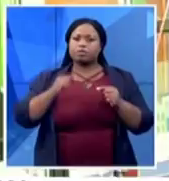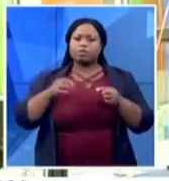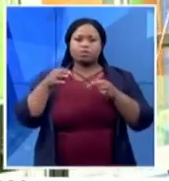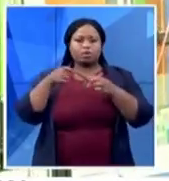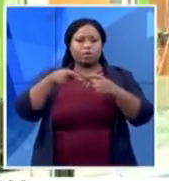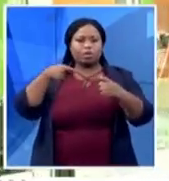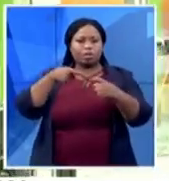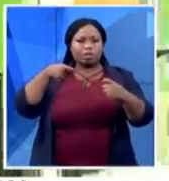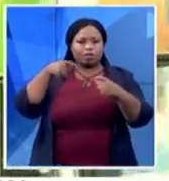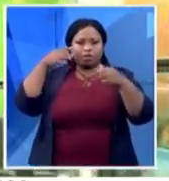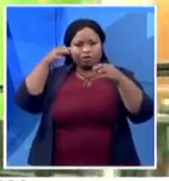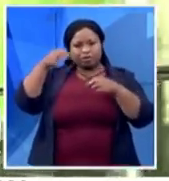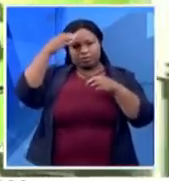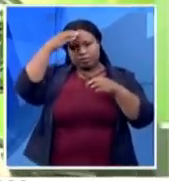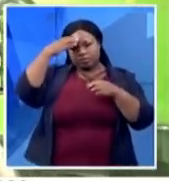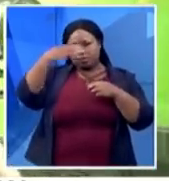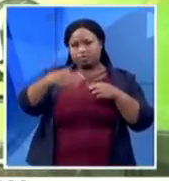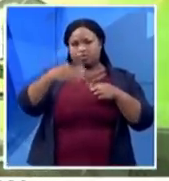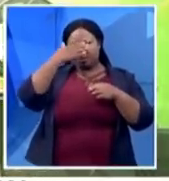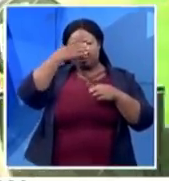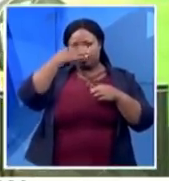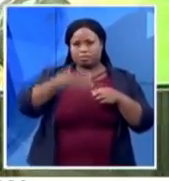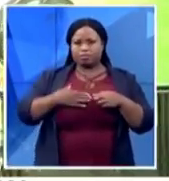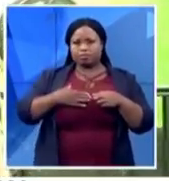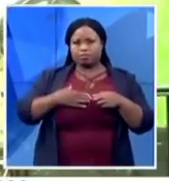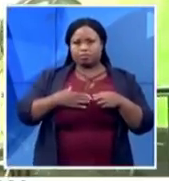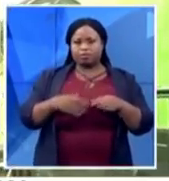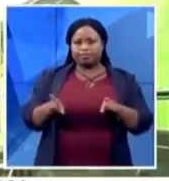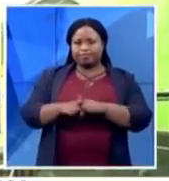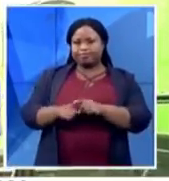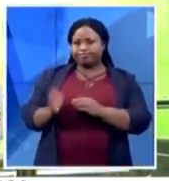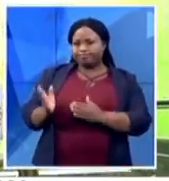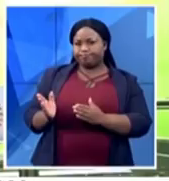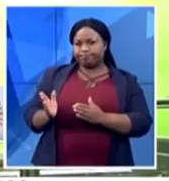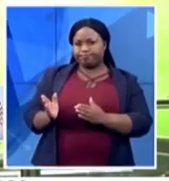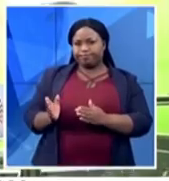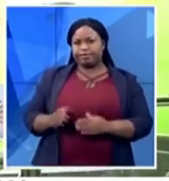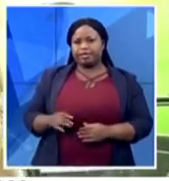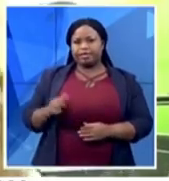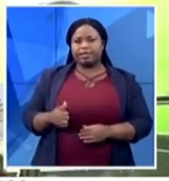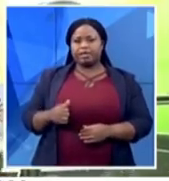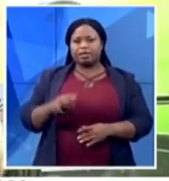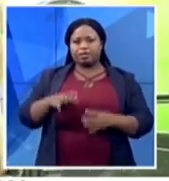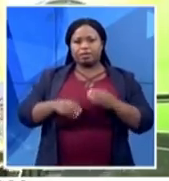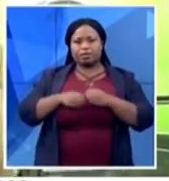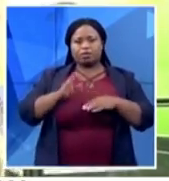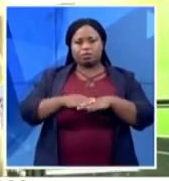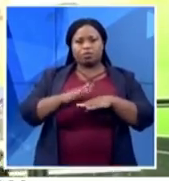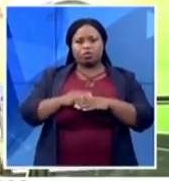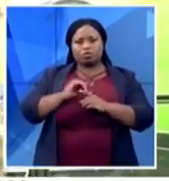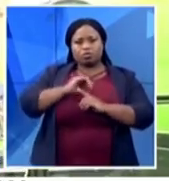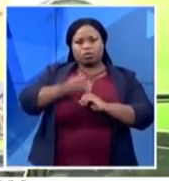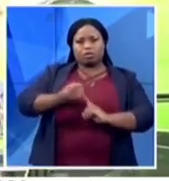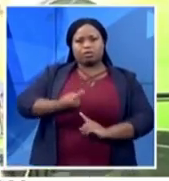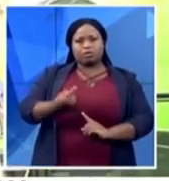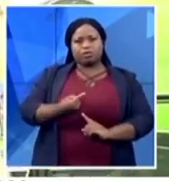over your face like so. And then you have this added layer of protection that prevents people from sneezing and coughing onto